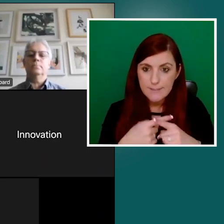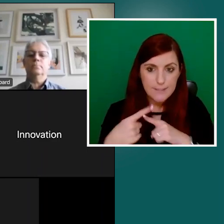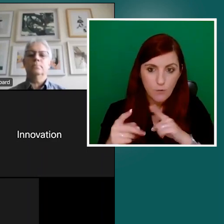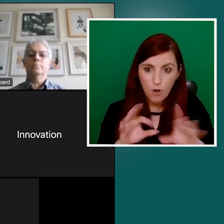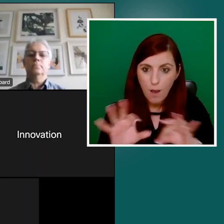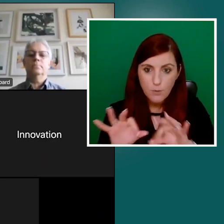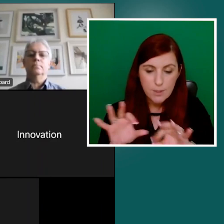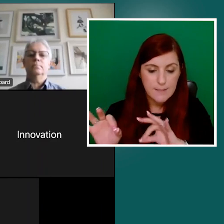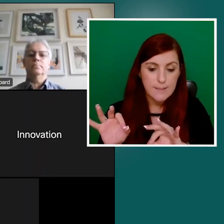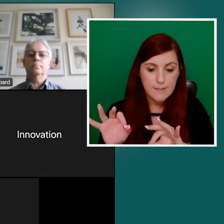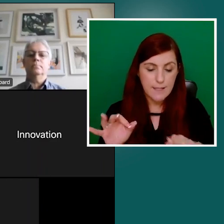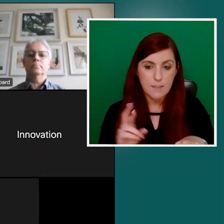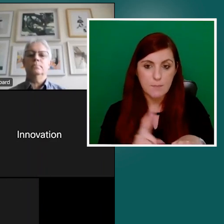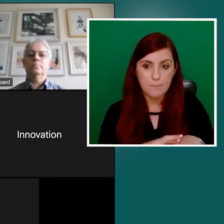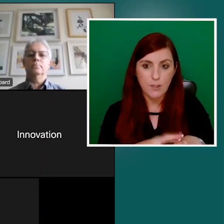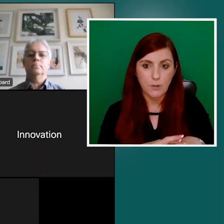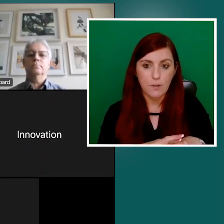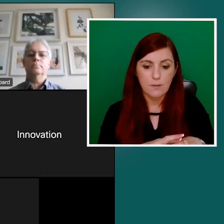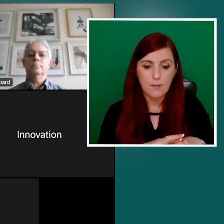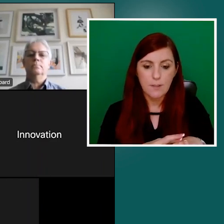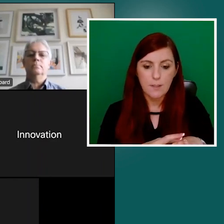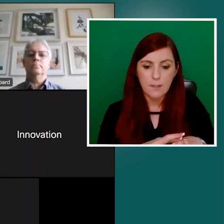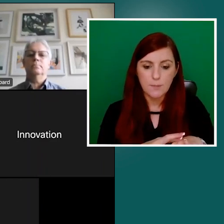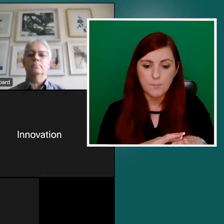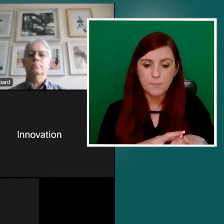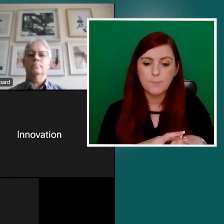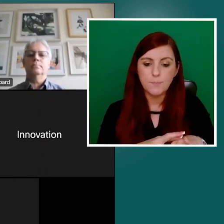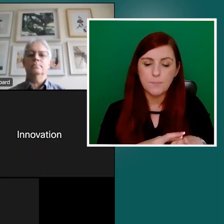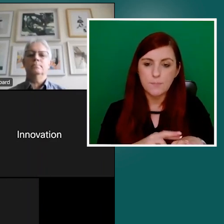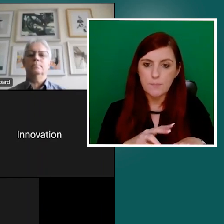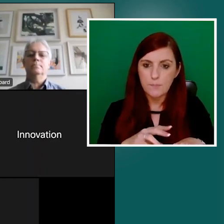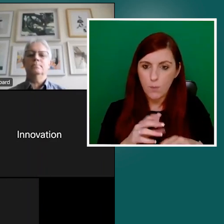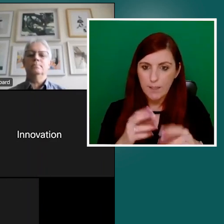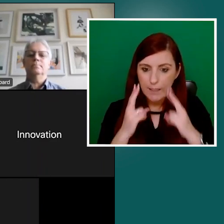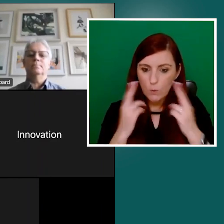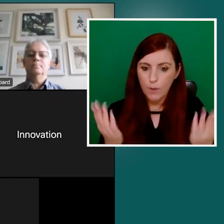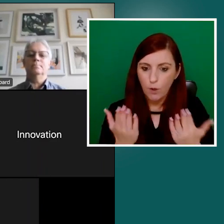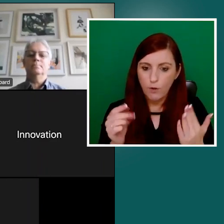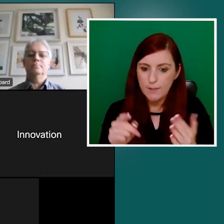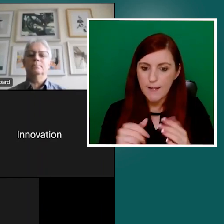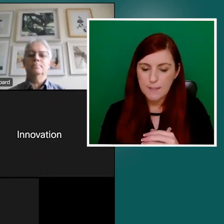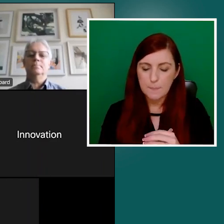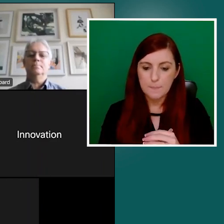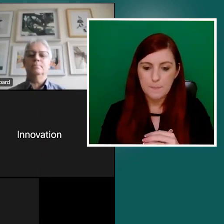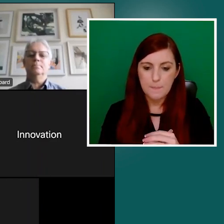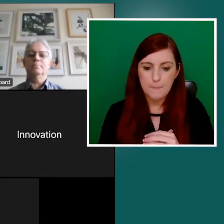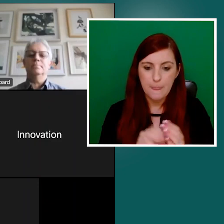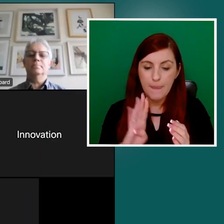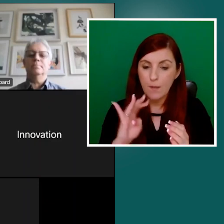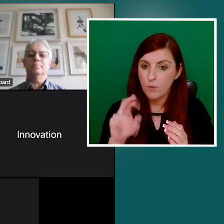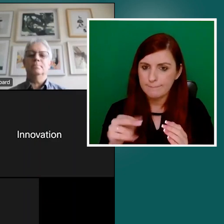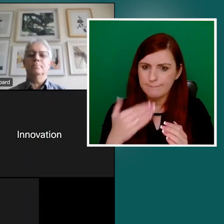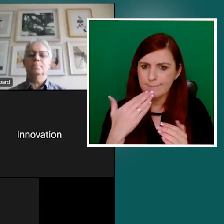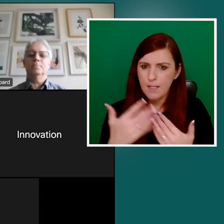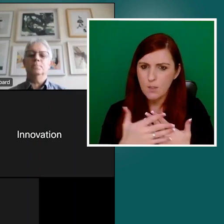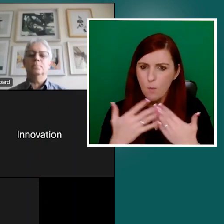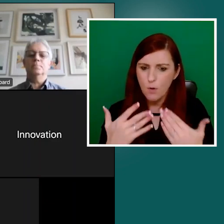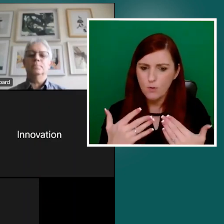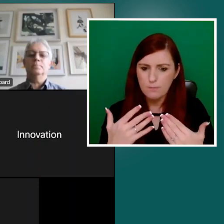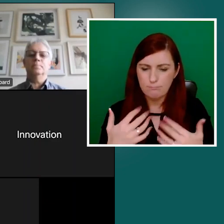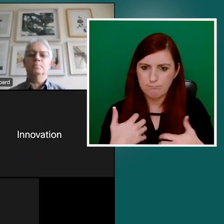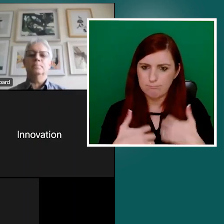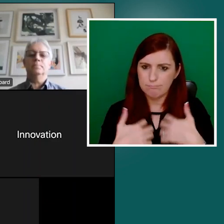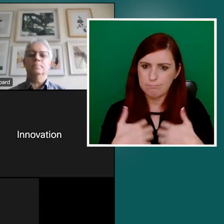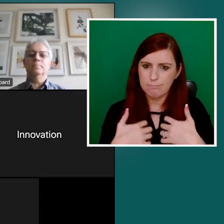definitely encouraged. Yeah, yeah, thanks, Donald, actually, I'm fascinated by the idea that, that sighted people might know what's good for you,